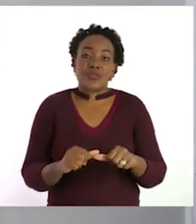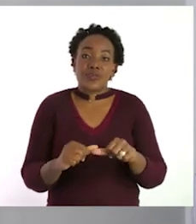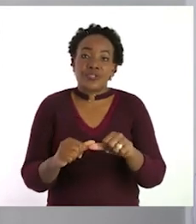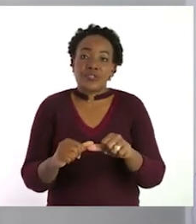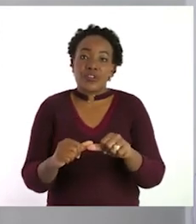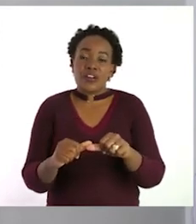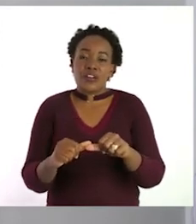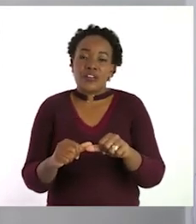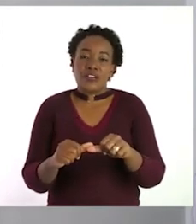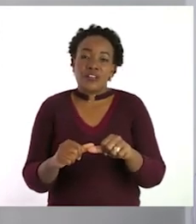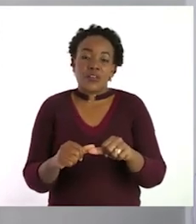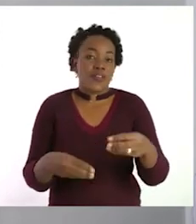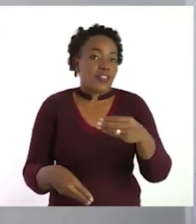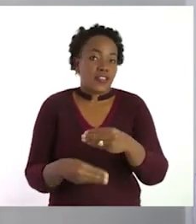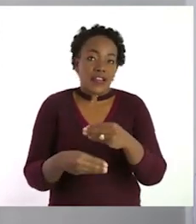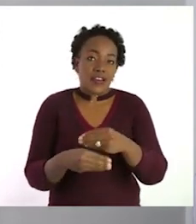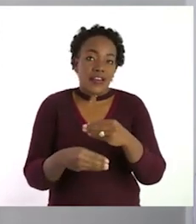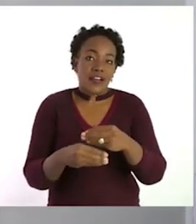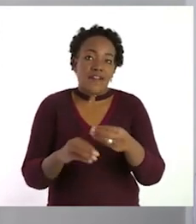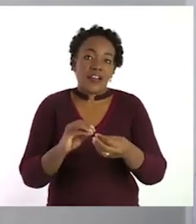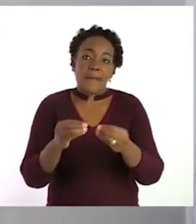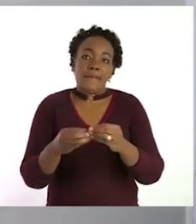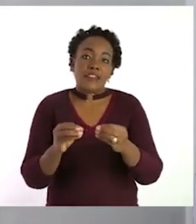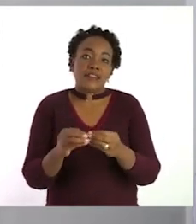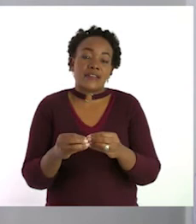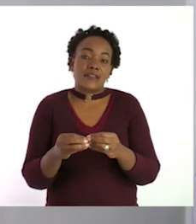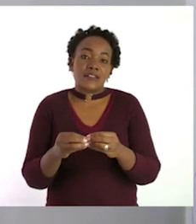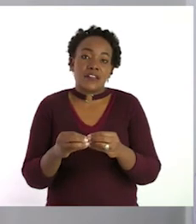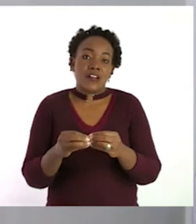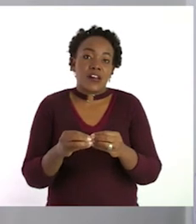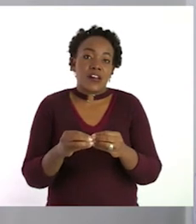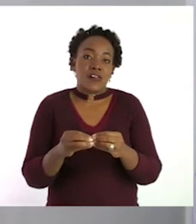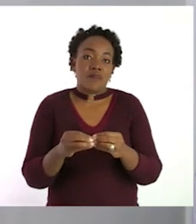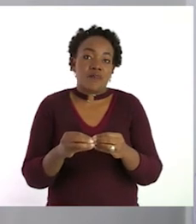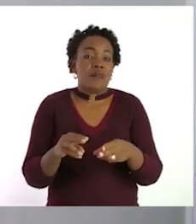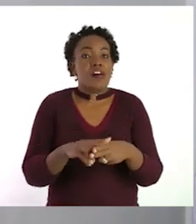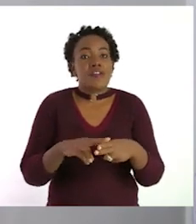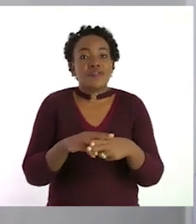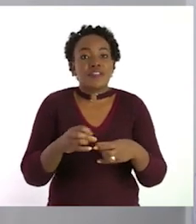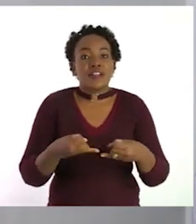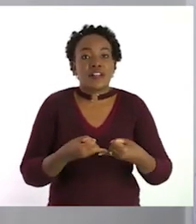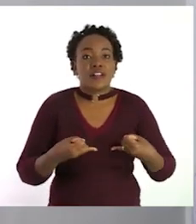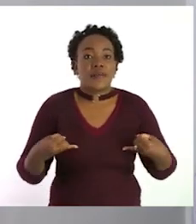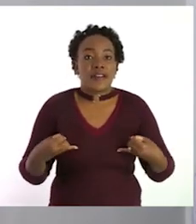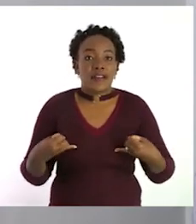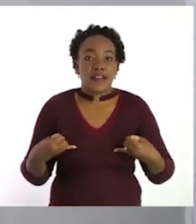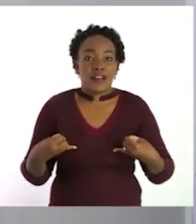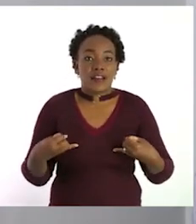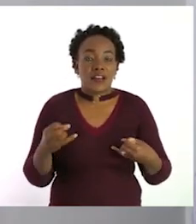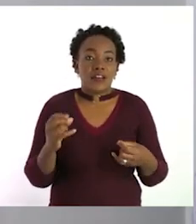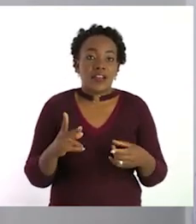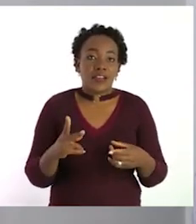addition of numbers using our number line. Okay.